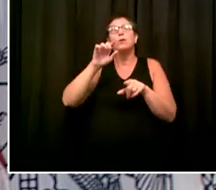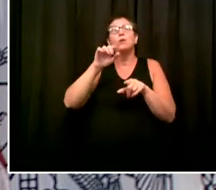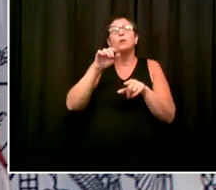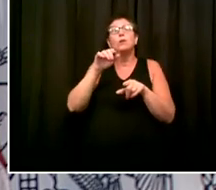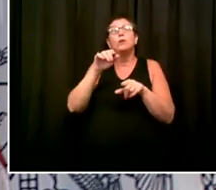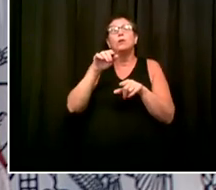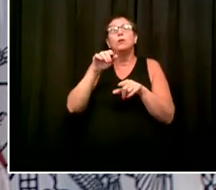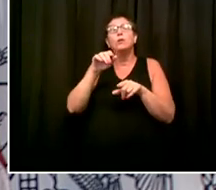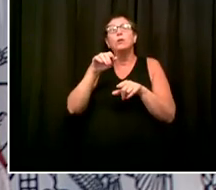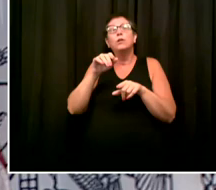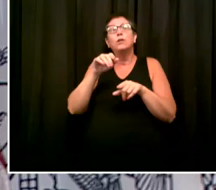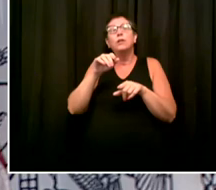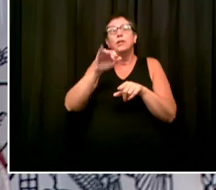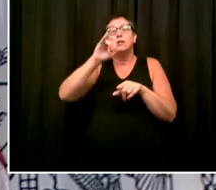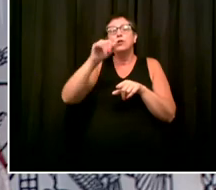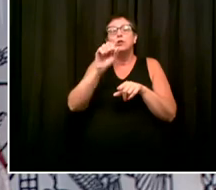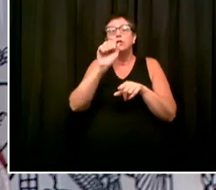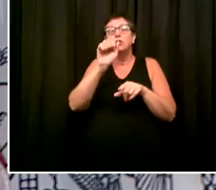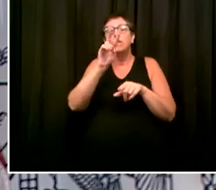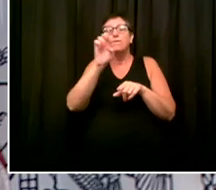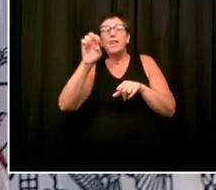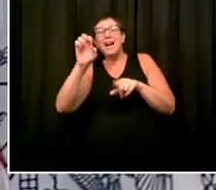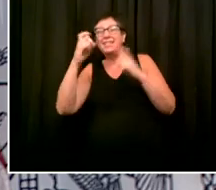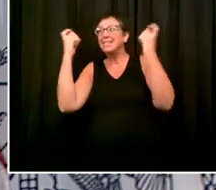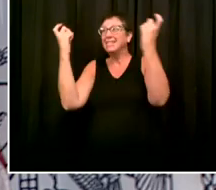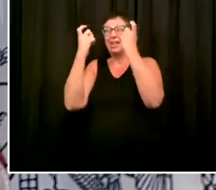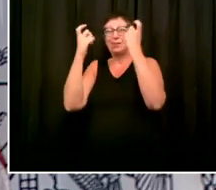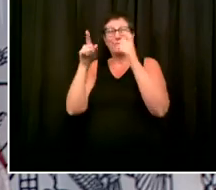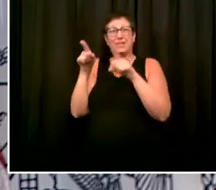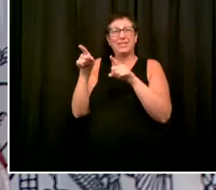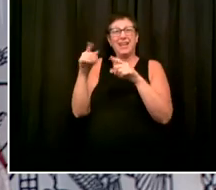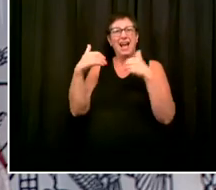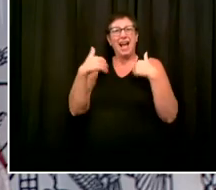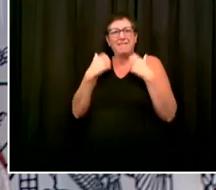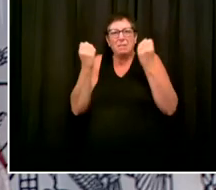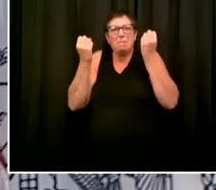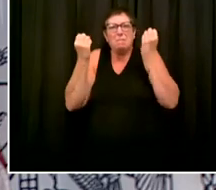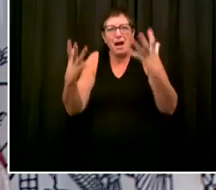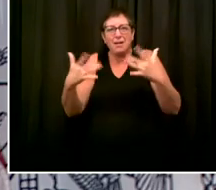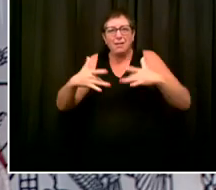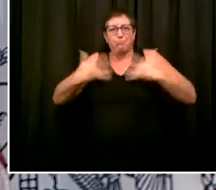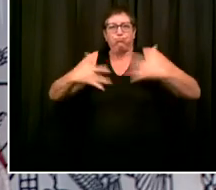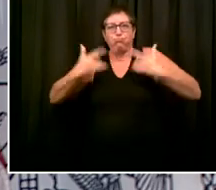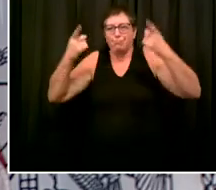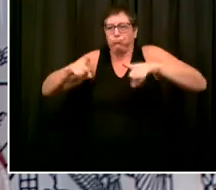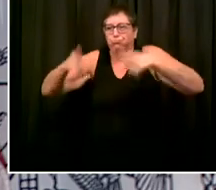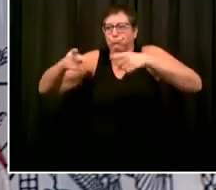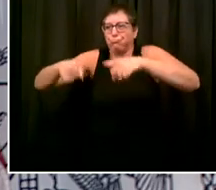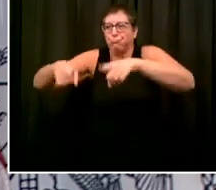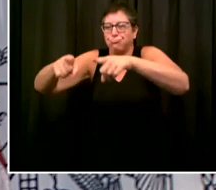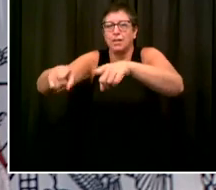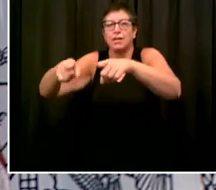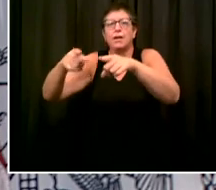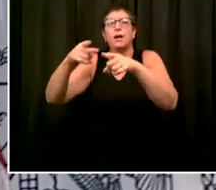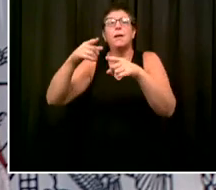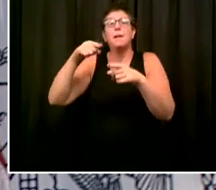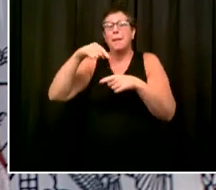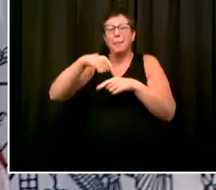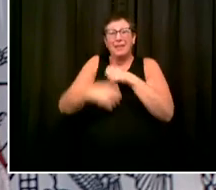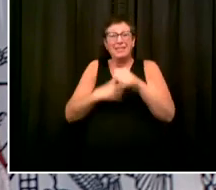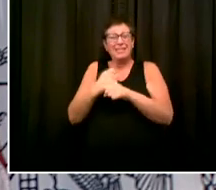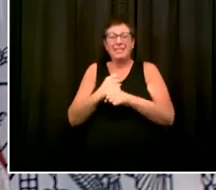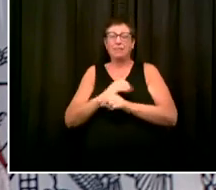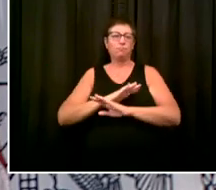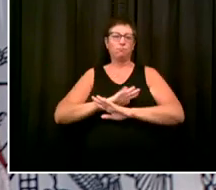obviously. So it's a very, very different reality in terms of what normally draws people from all over the tri-state